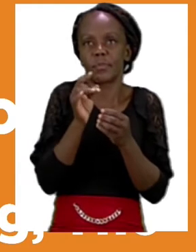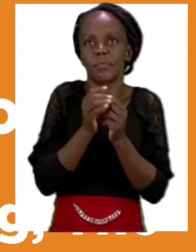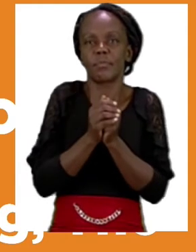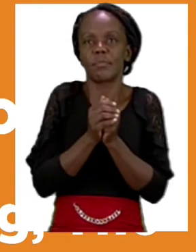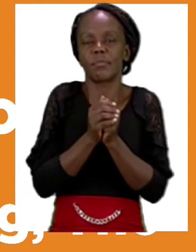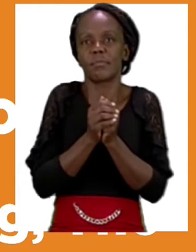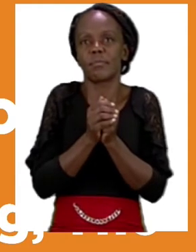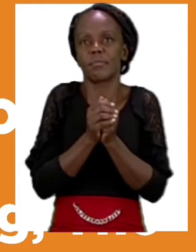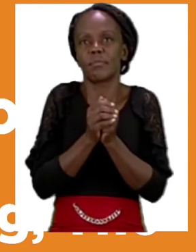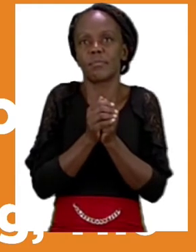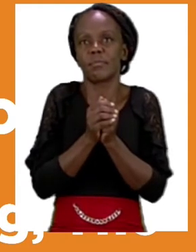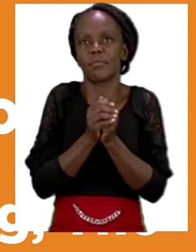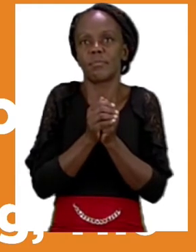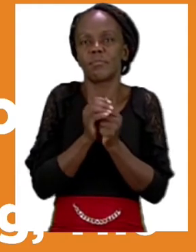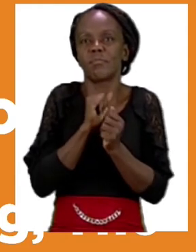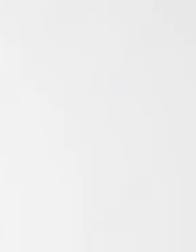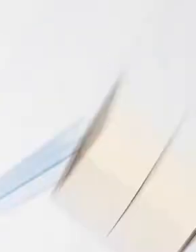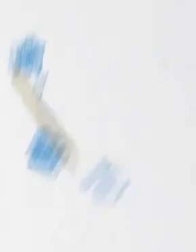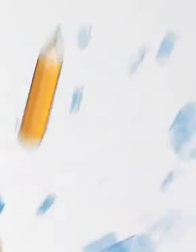and syllables.